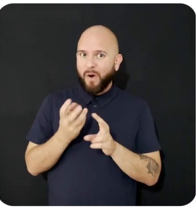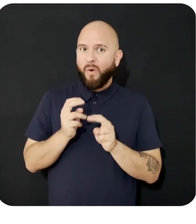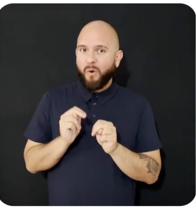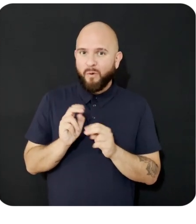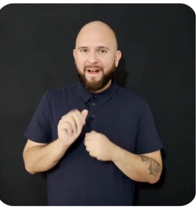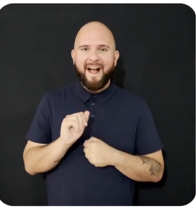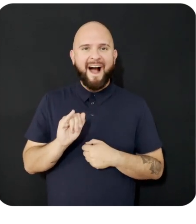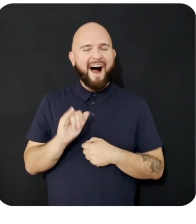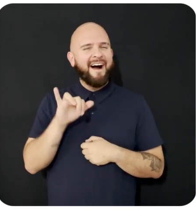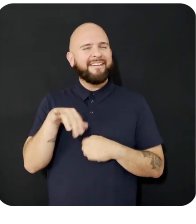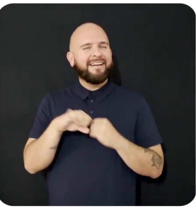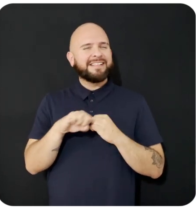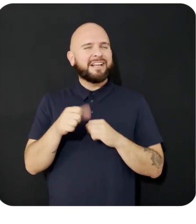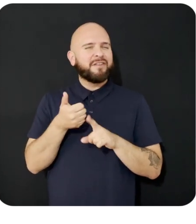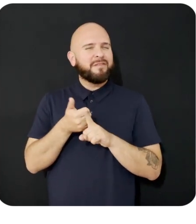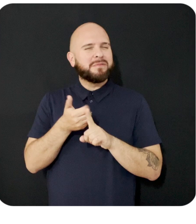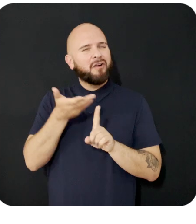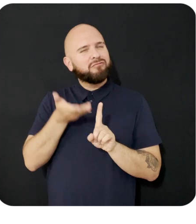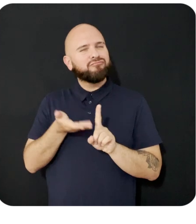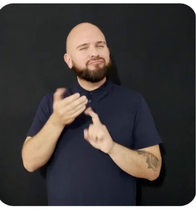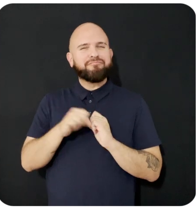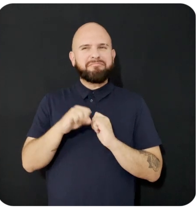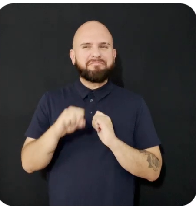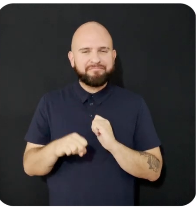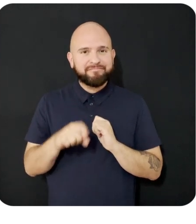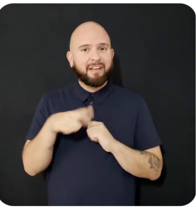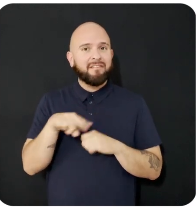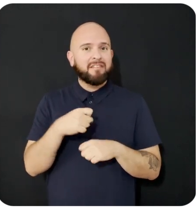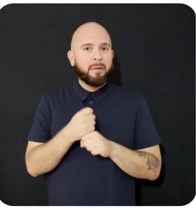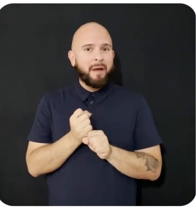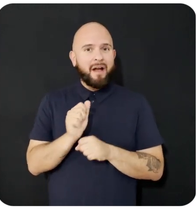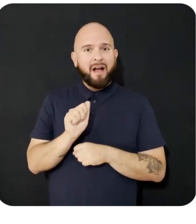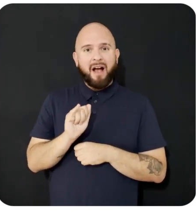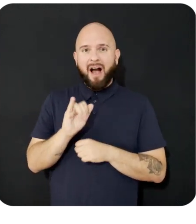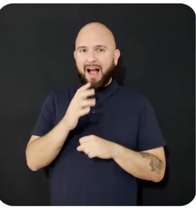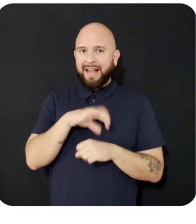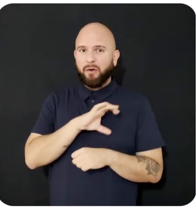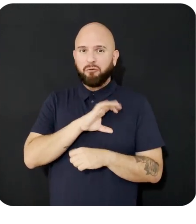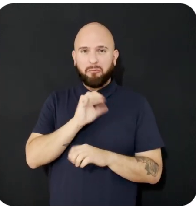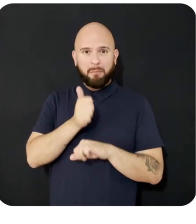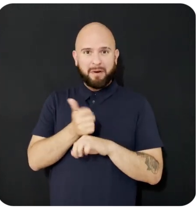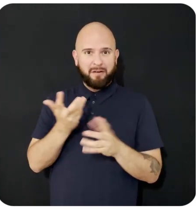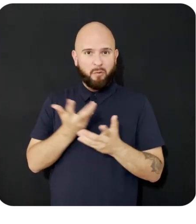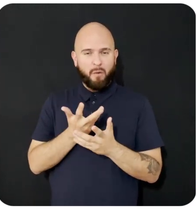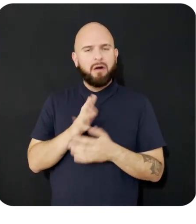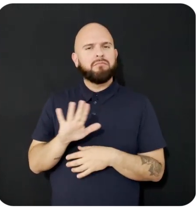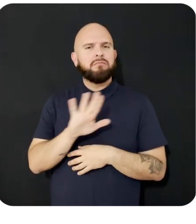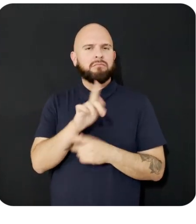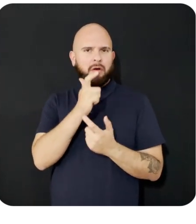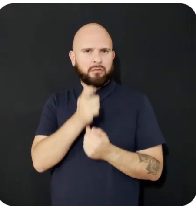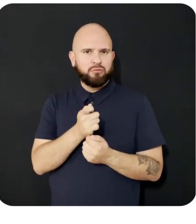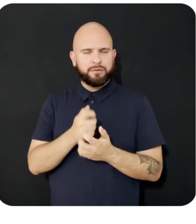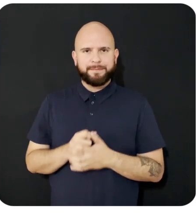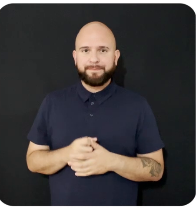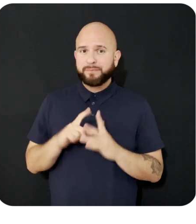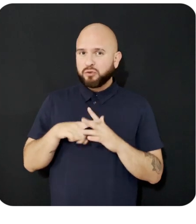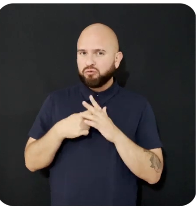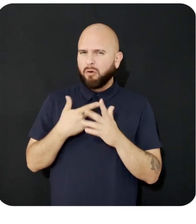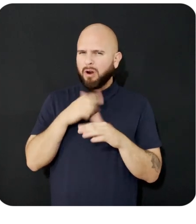as well as AI characters based on their interests. To start, we will focus on Meta AI.